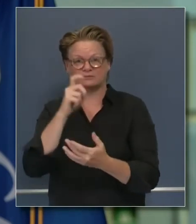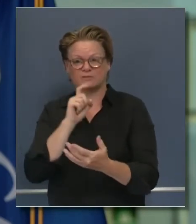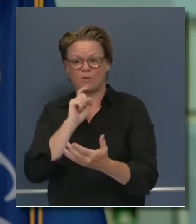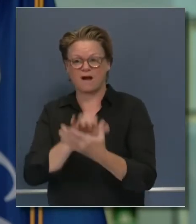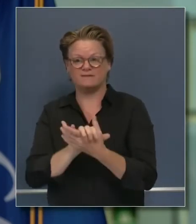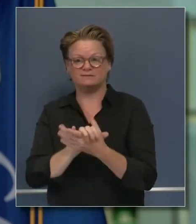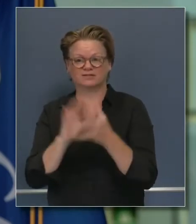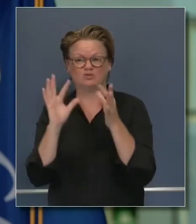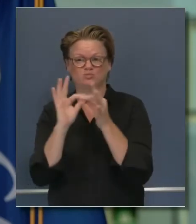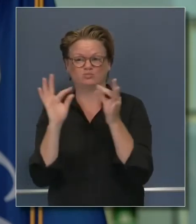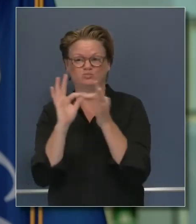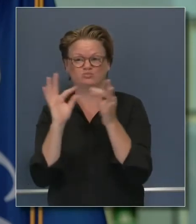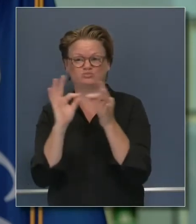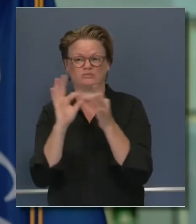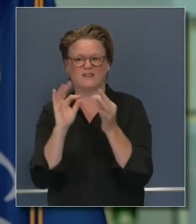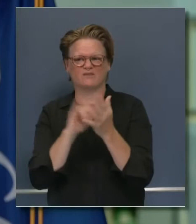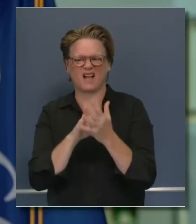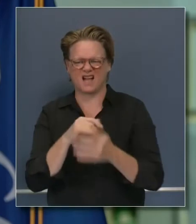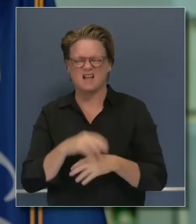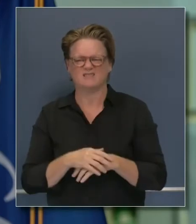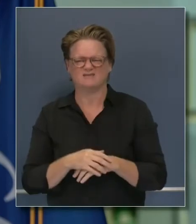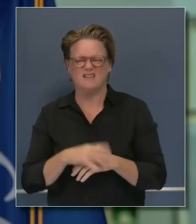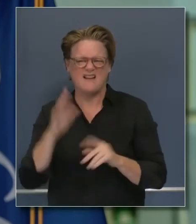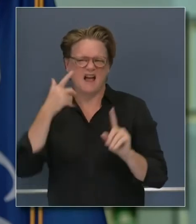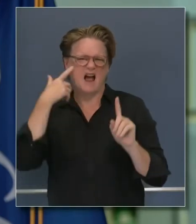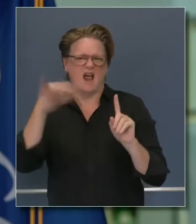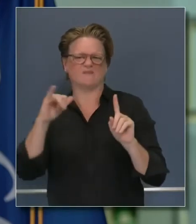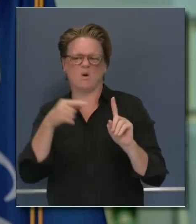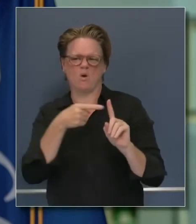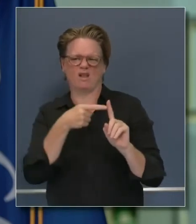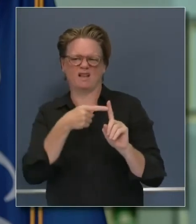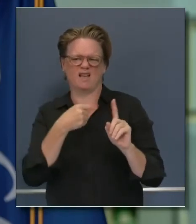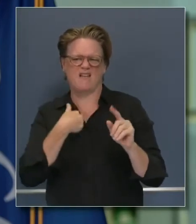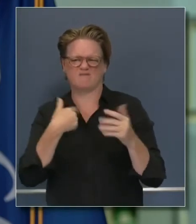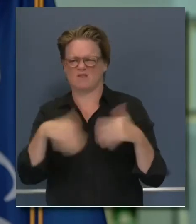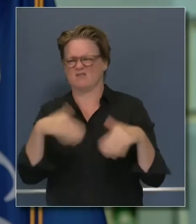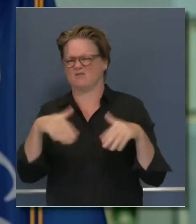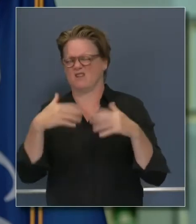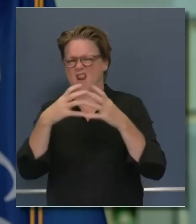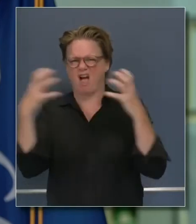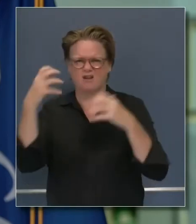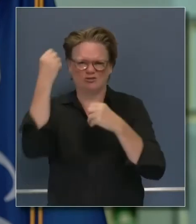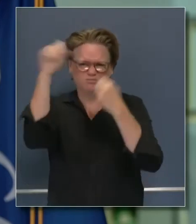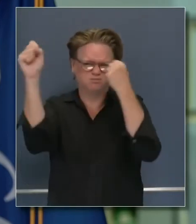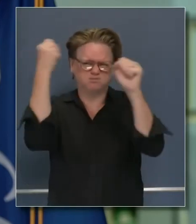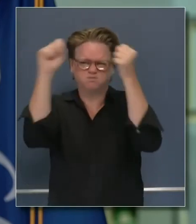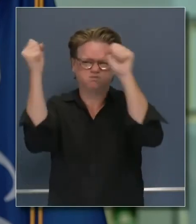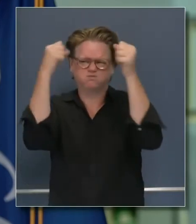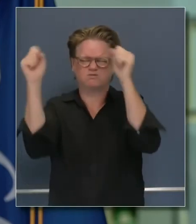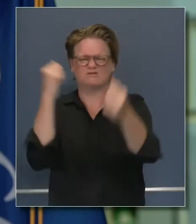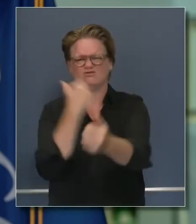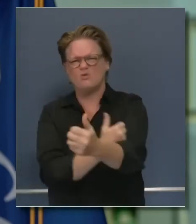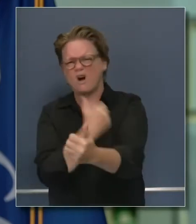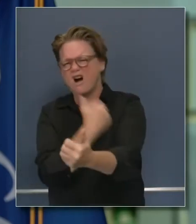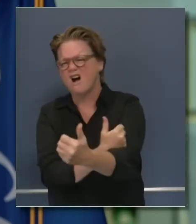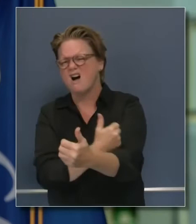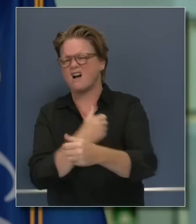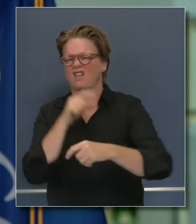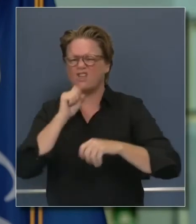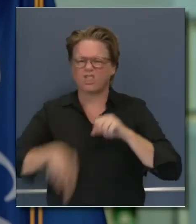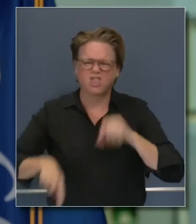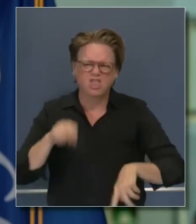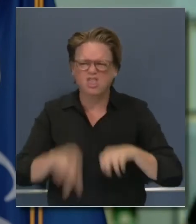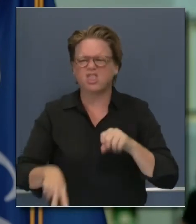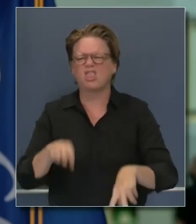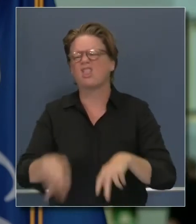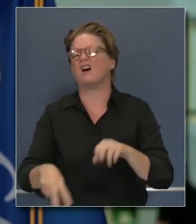land of discarded heroin needles in parks, riots in streets, and blackouts in homes. This may leave you wanting, but let